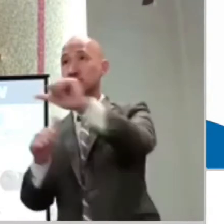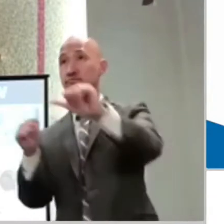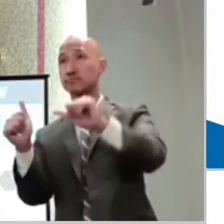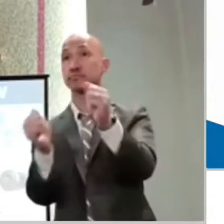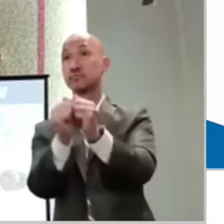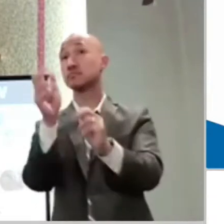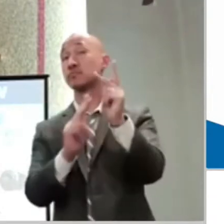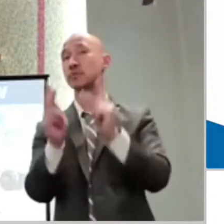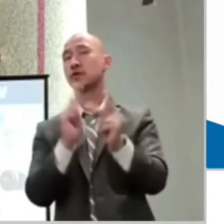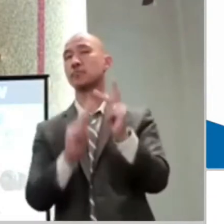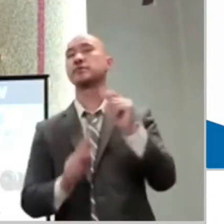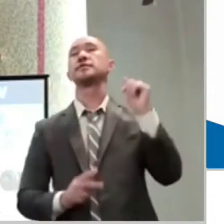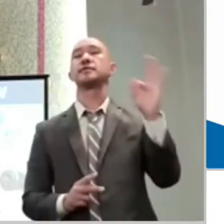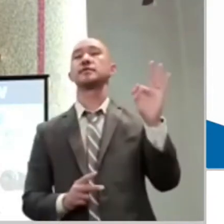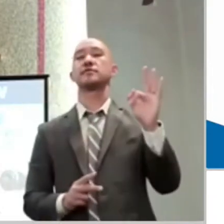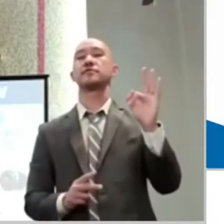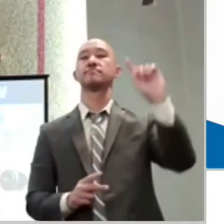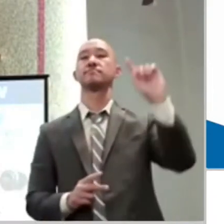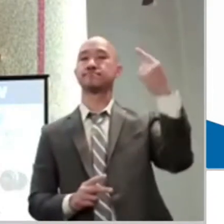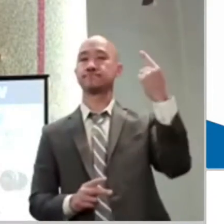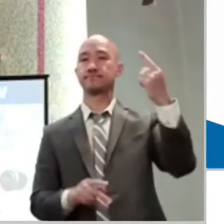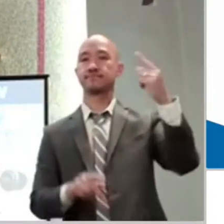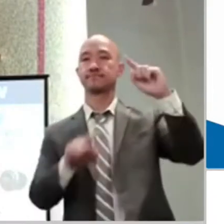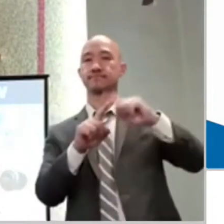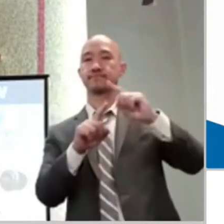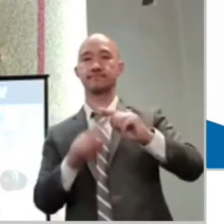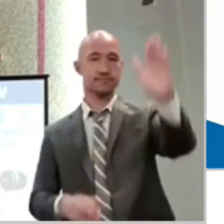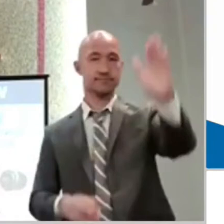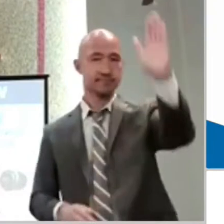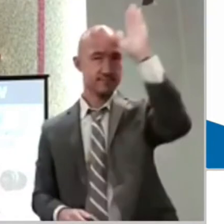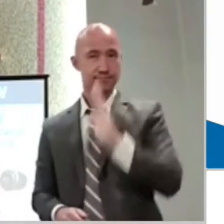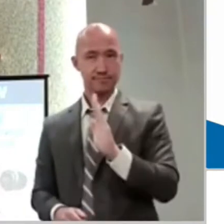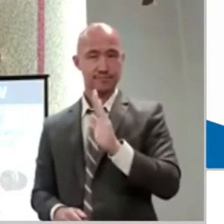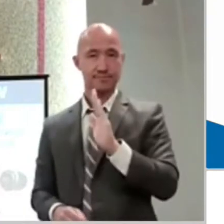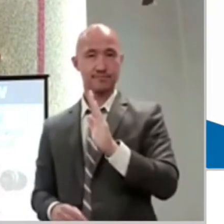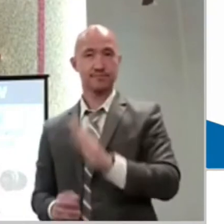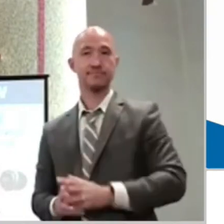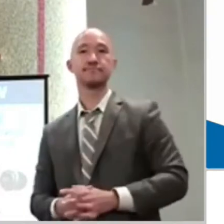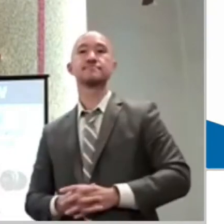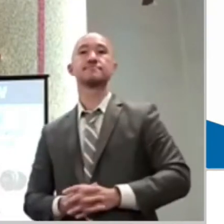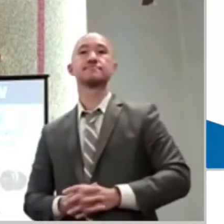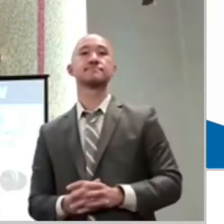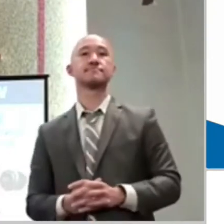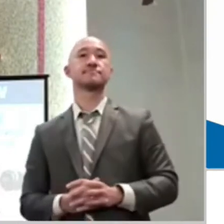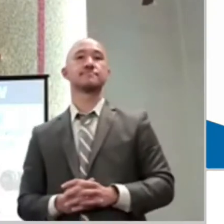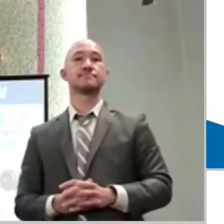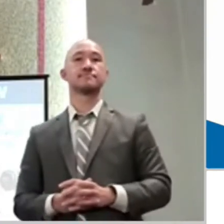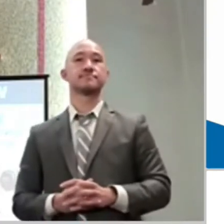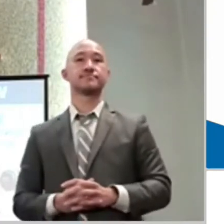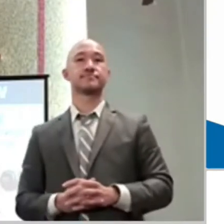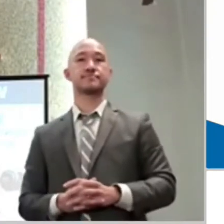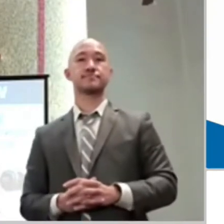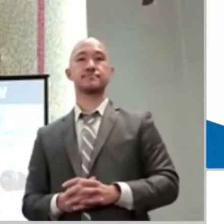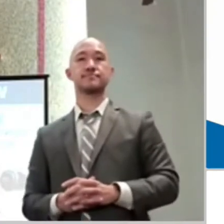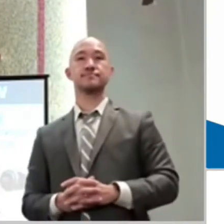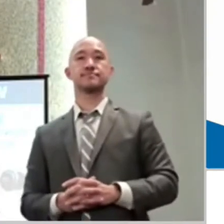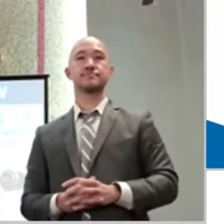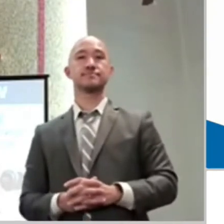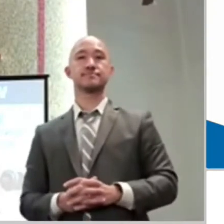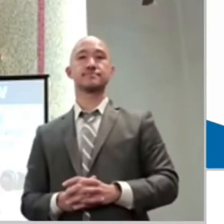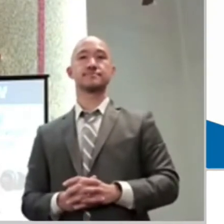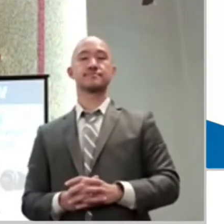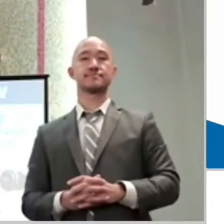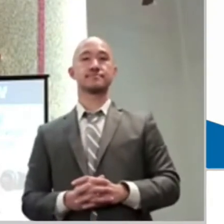in my midst and what he does through other people. I can trust that because I look to God for the